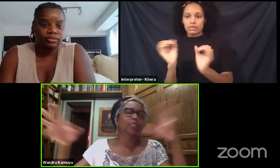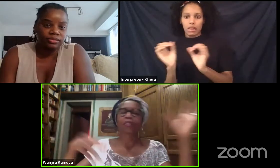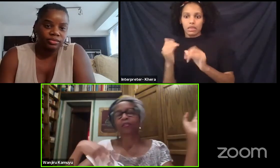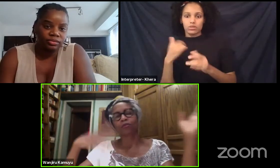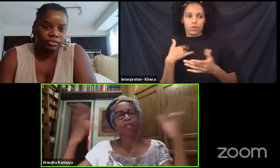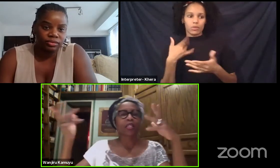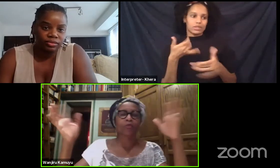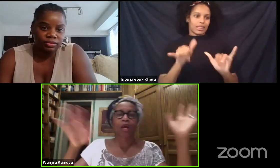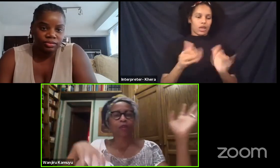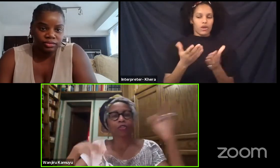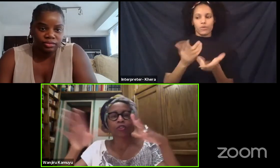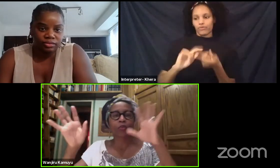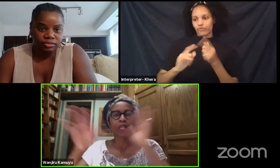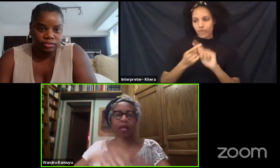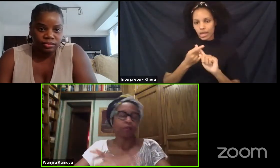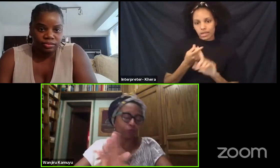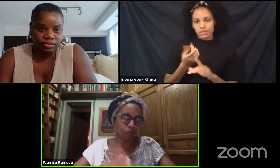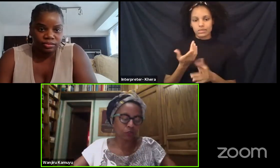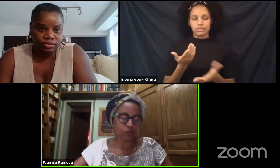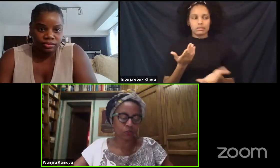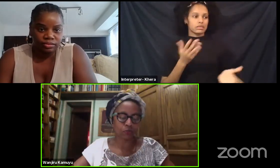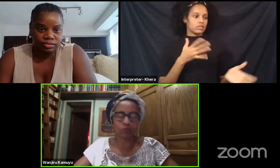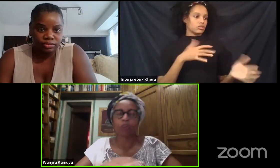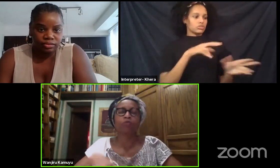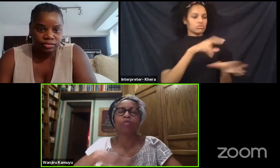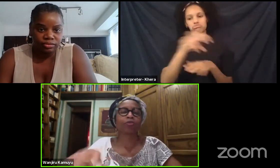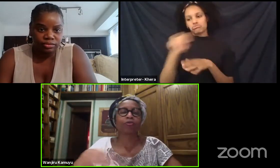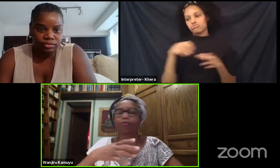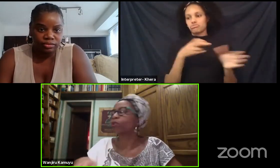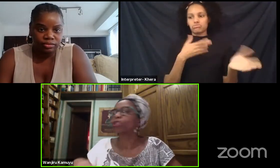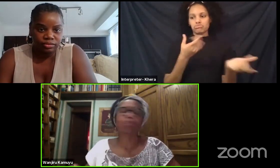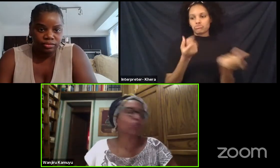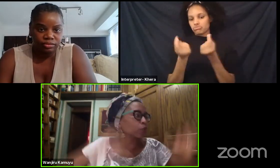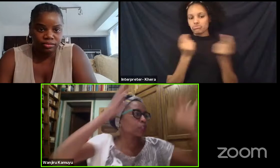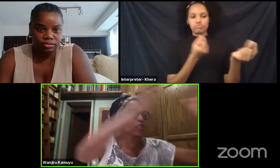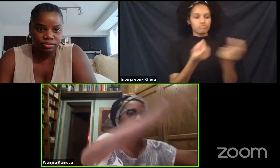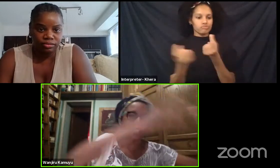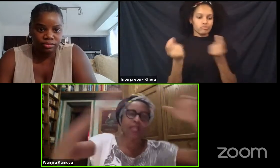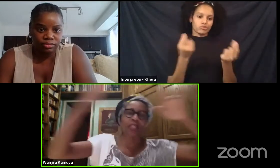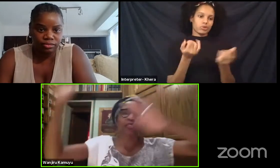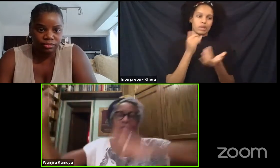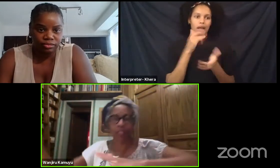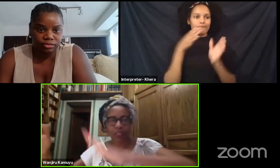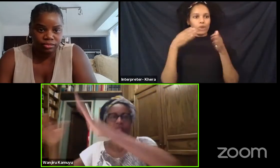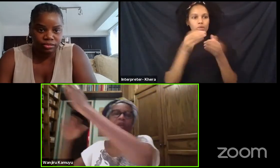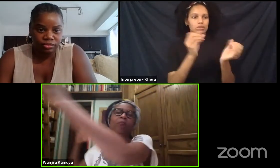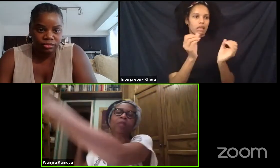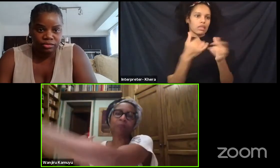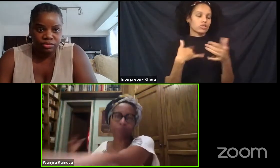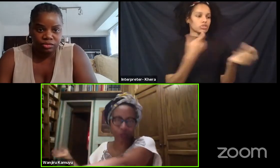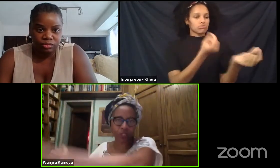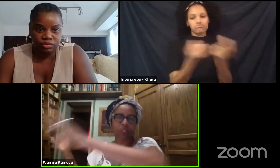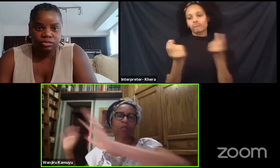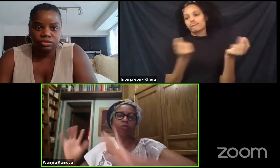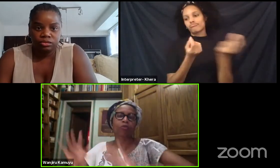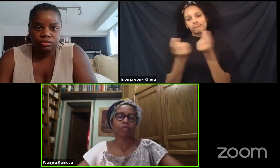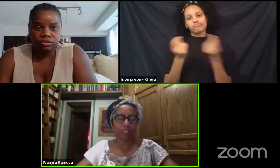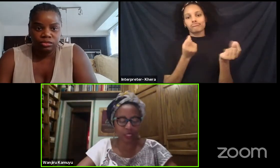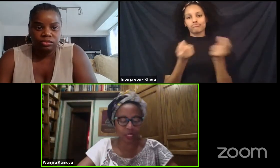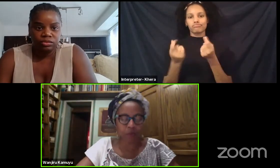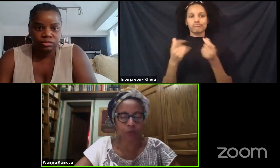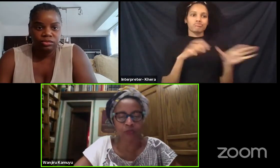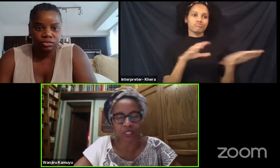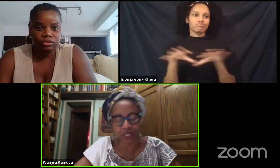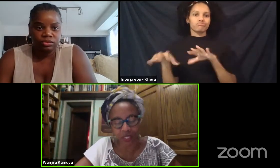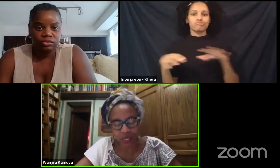errands and running around, just doing life, not, not, not really focused on going to this site and seeing this family member and all those